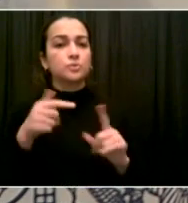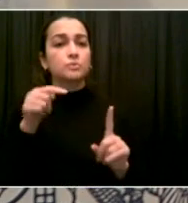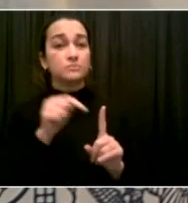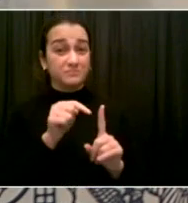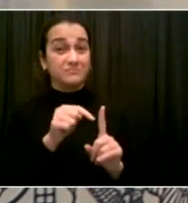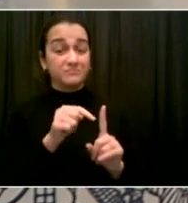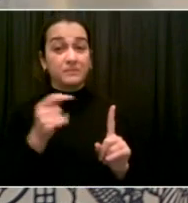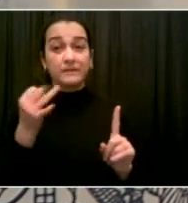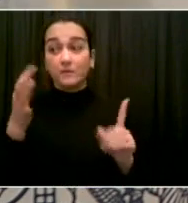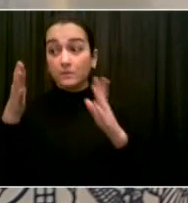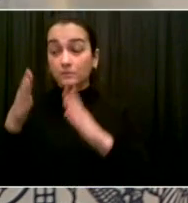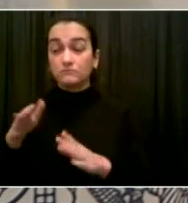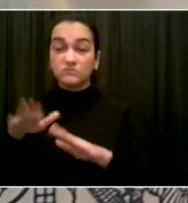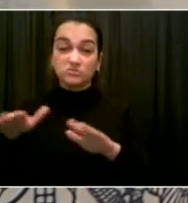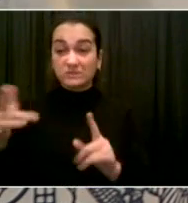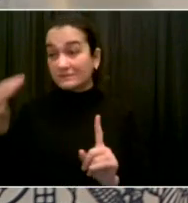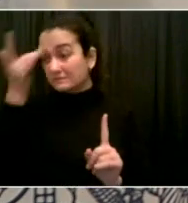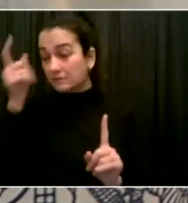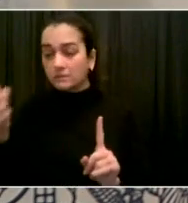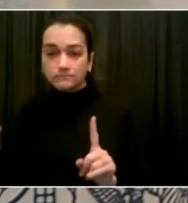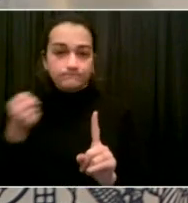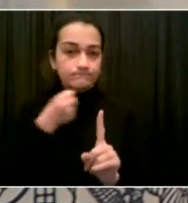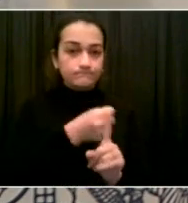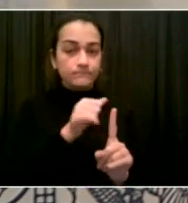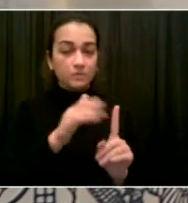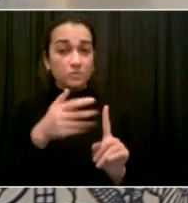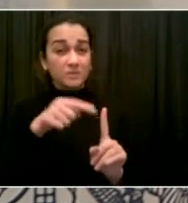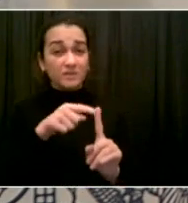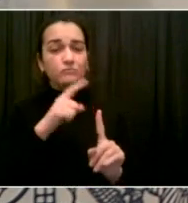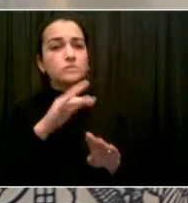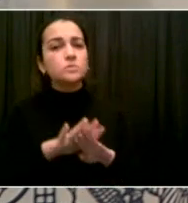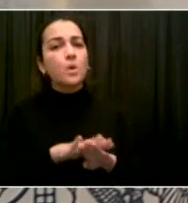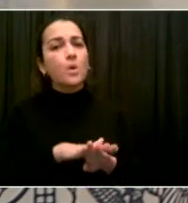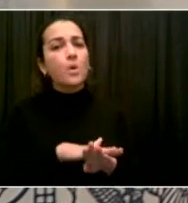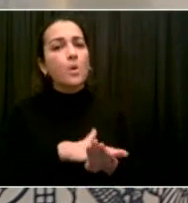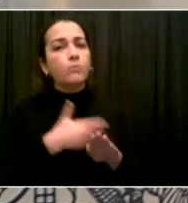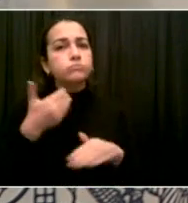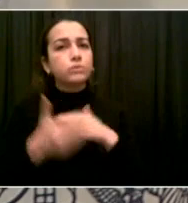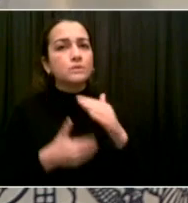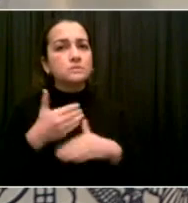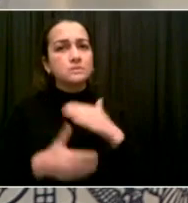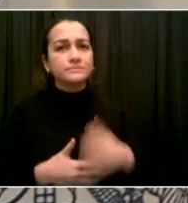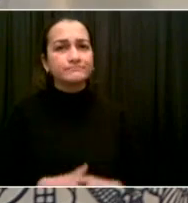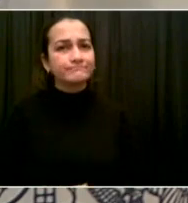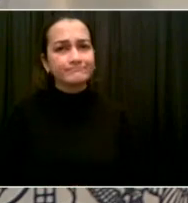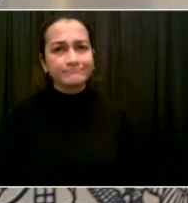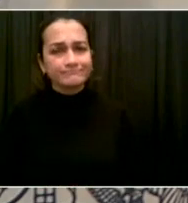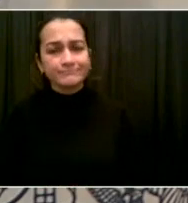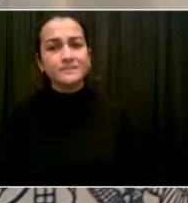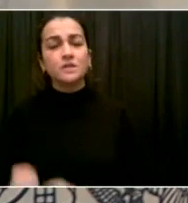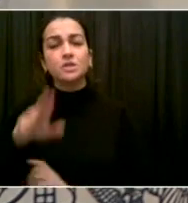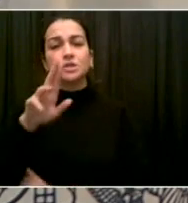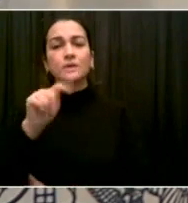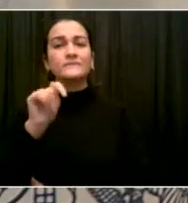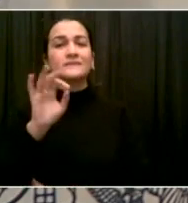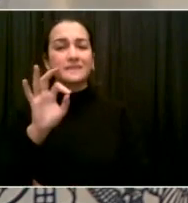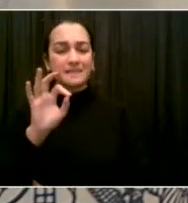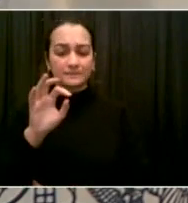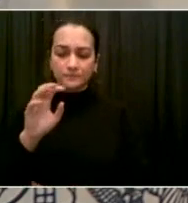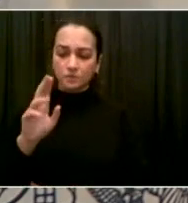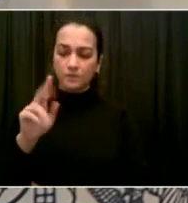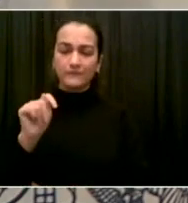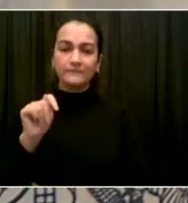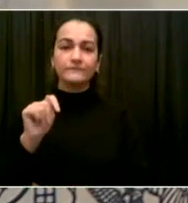ramped up until the new year. So my question to you is what can be done this week? Students are in are in school until Thursday.